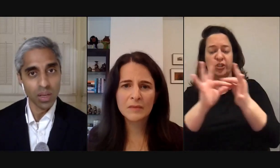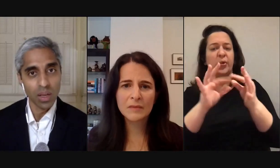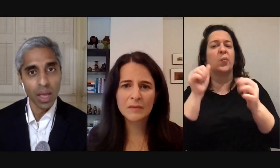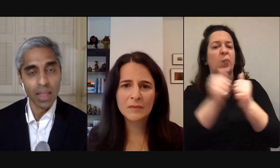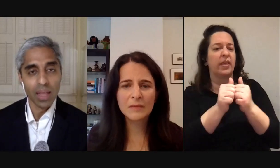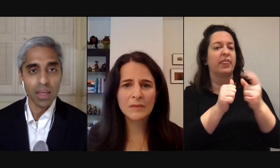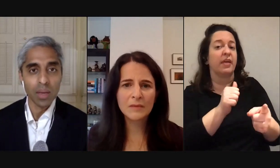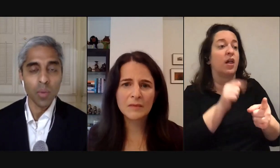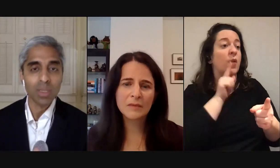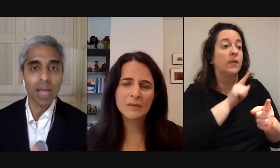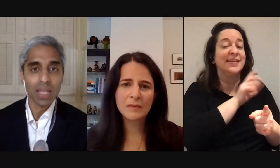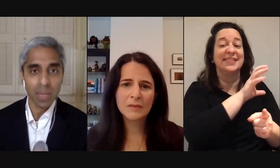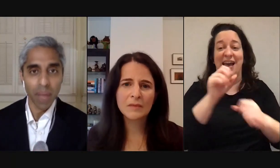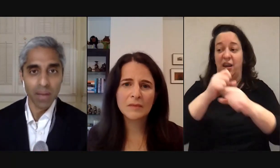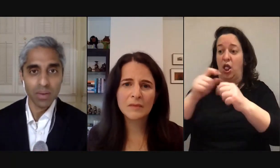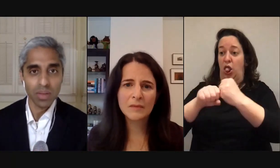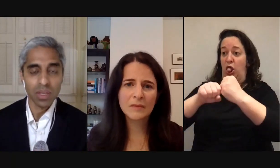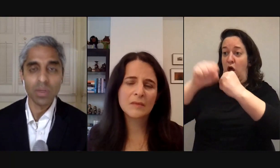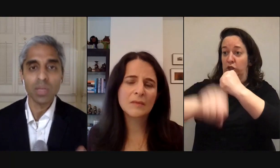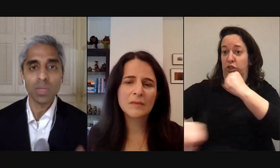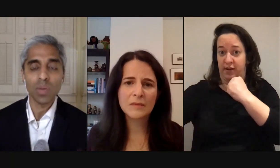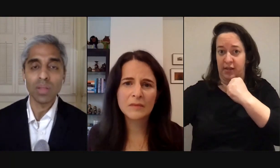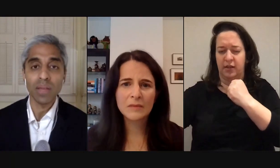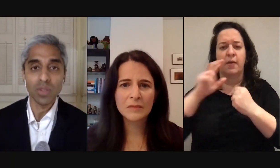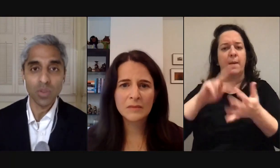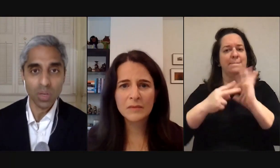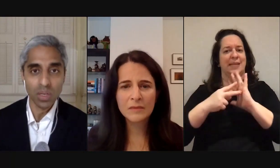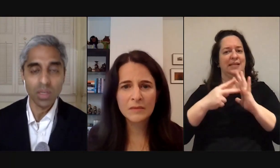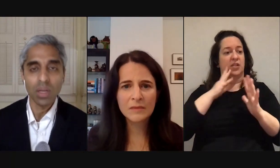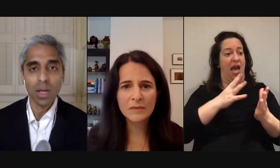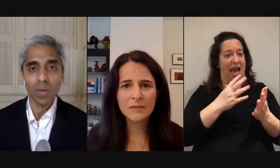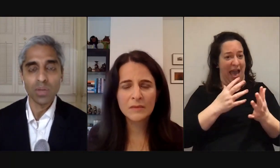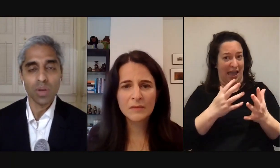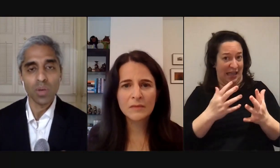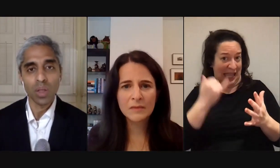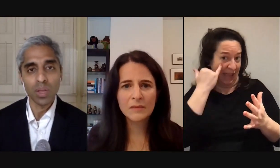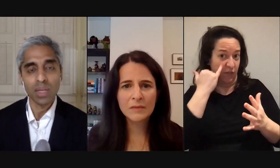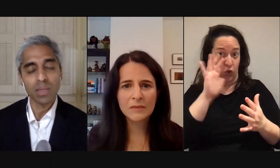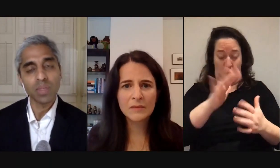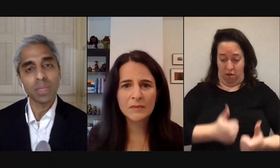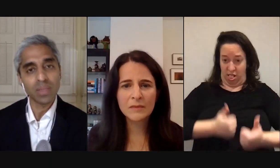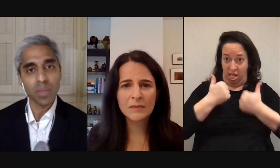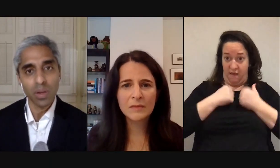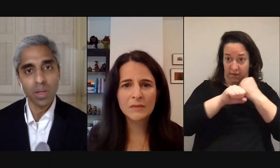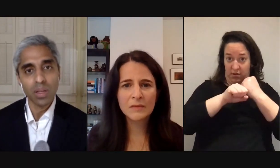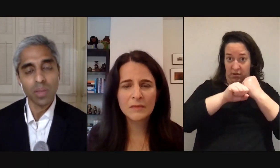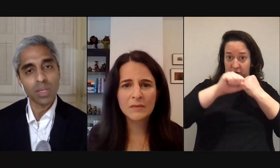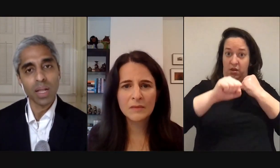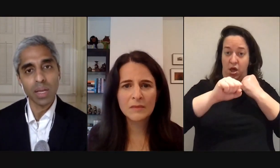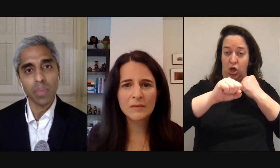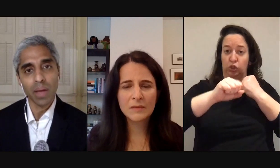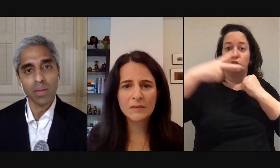interesting and that the mortality impact or the degree to which one's life is shortened when you struggle with loneliness seems to be similar